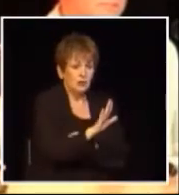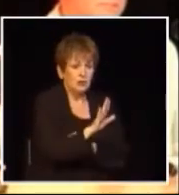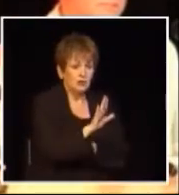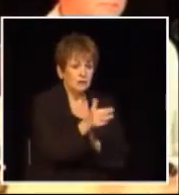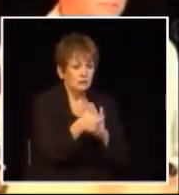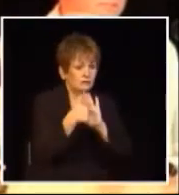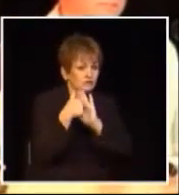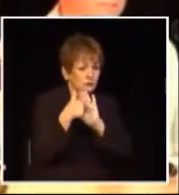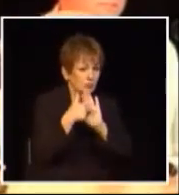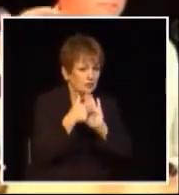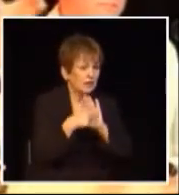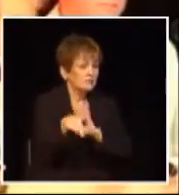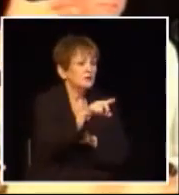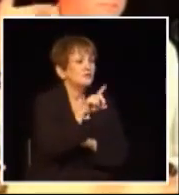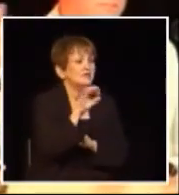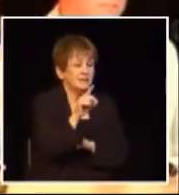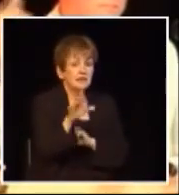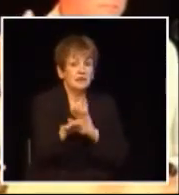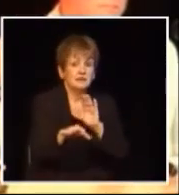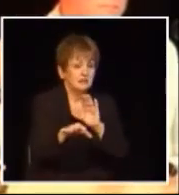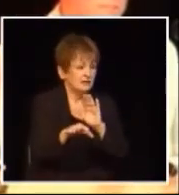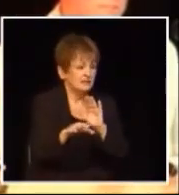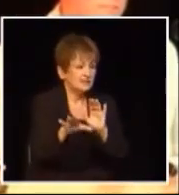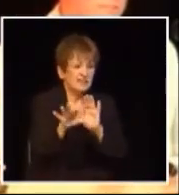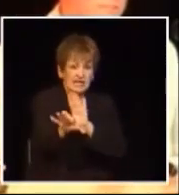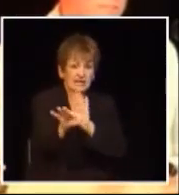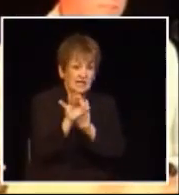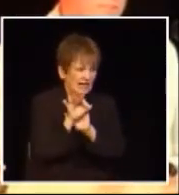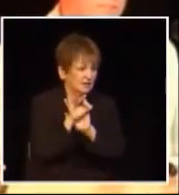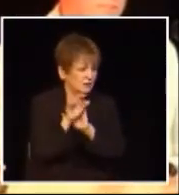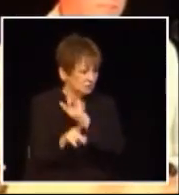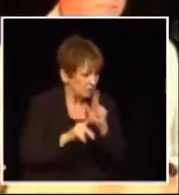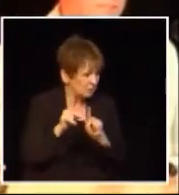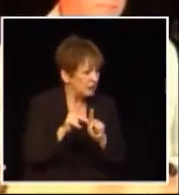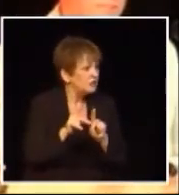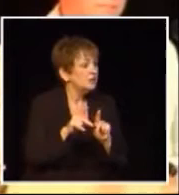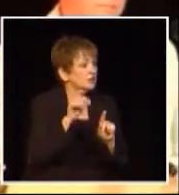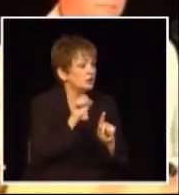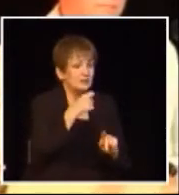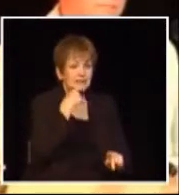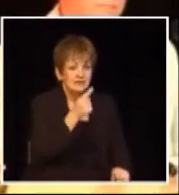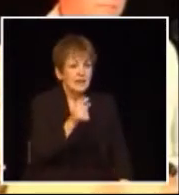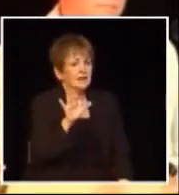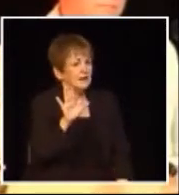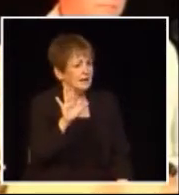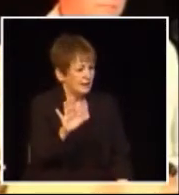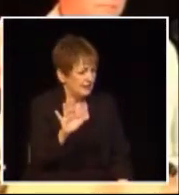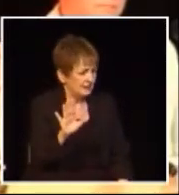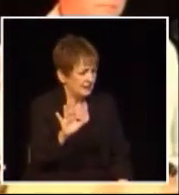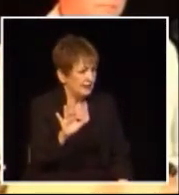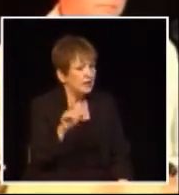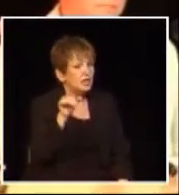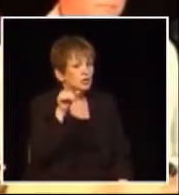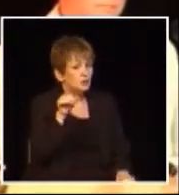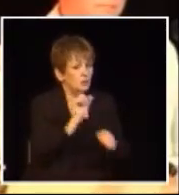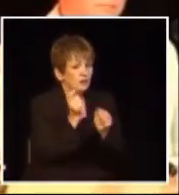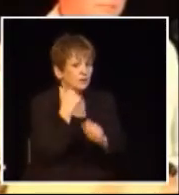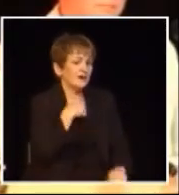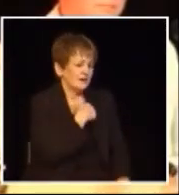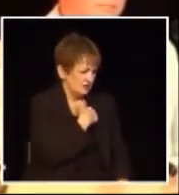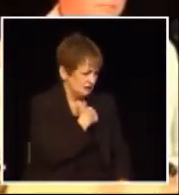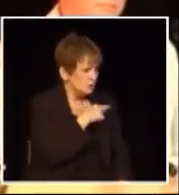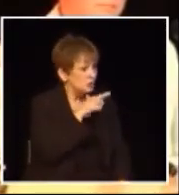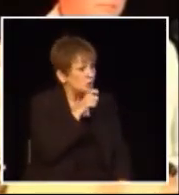say to your representatives the people that you elect to give you a voice in Victoria to say to them look